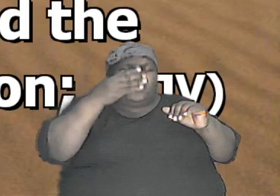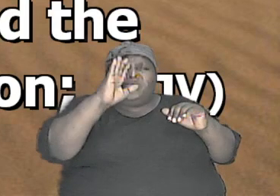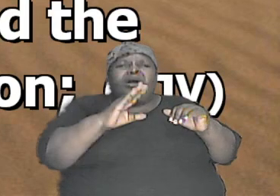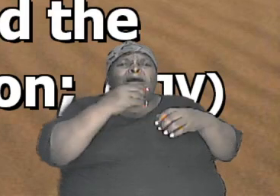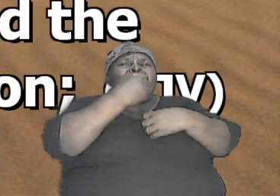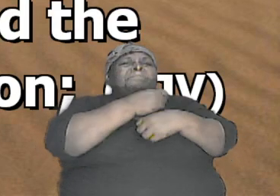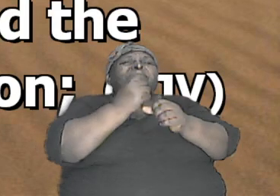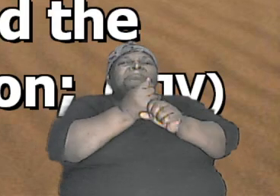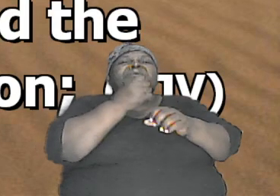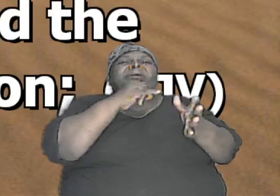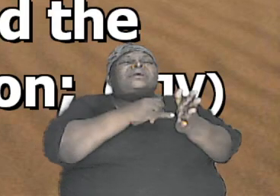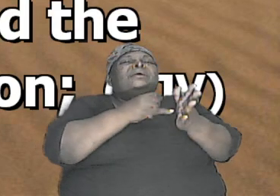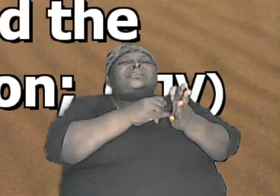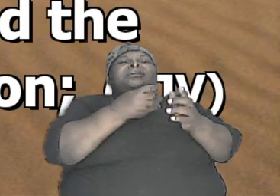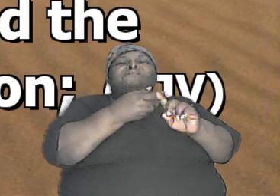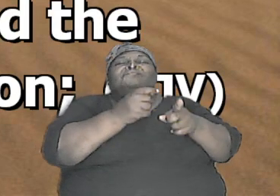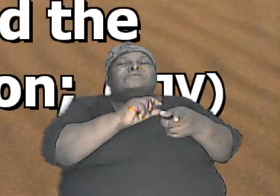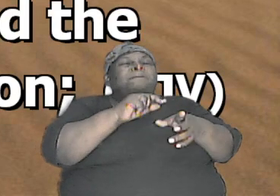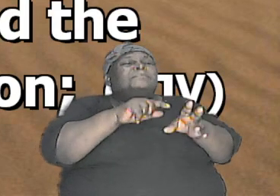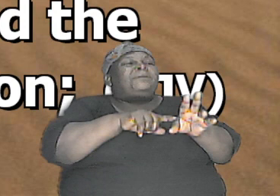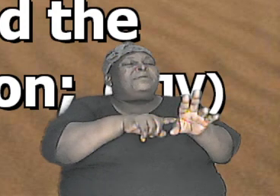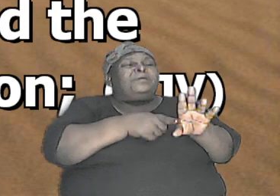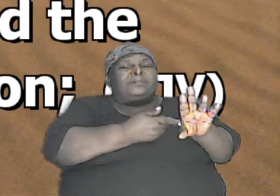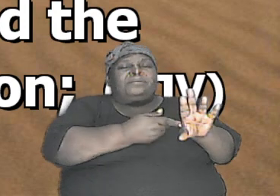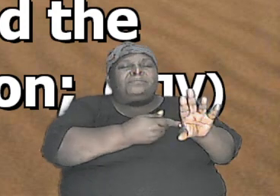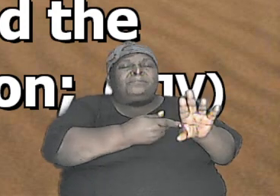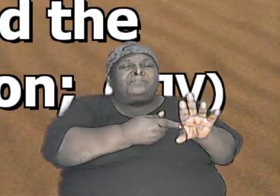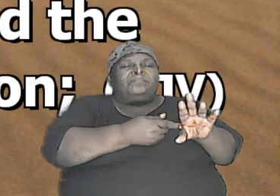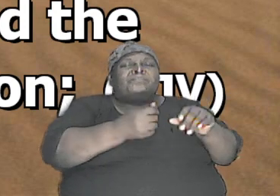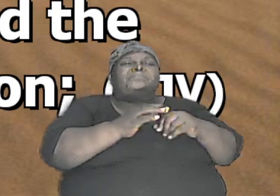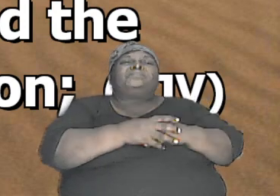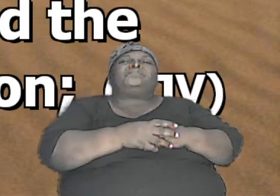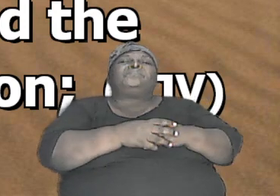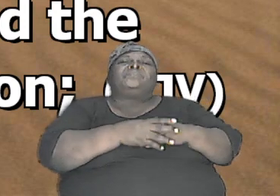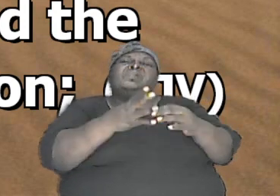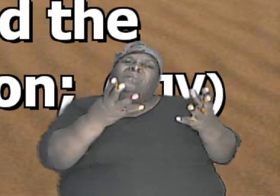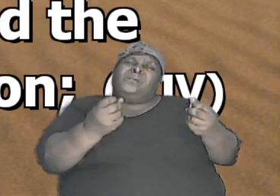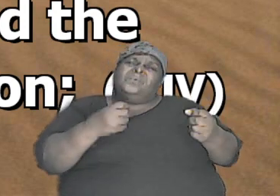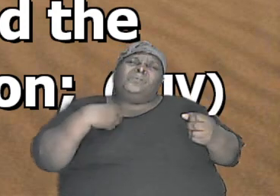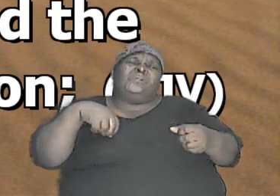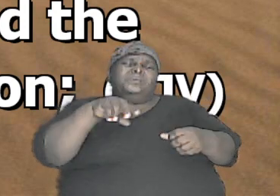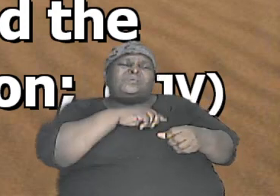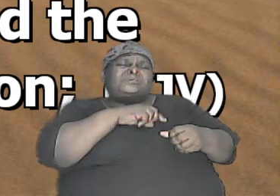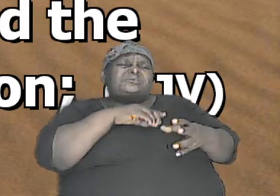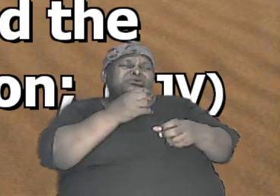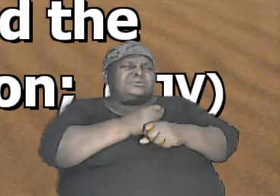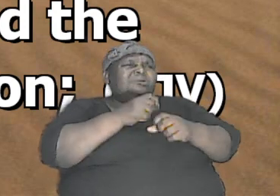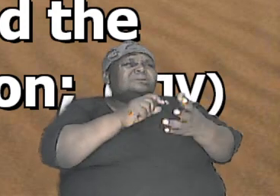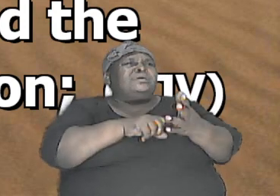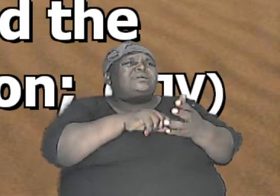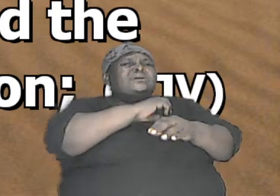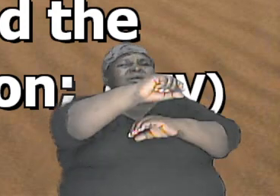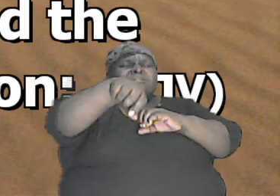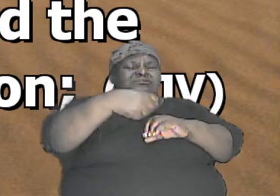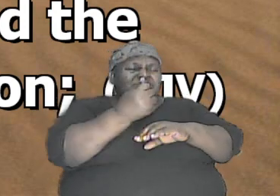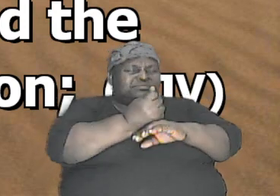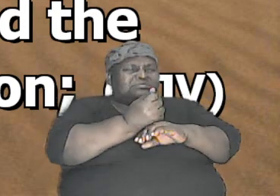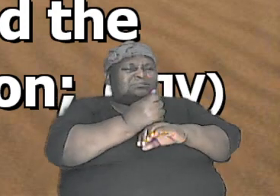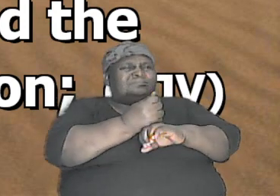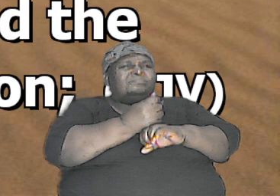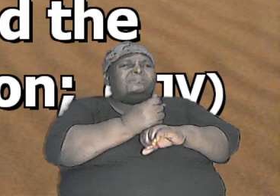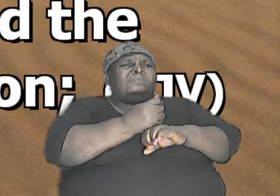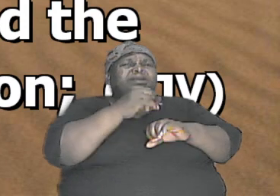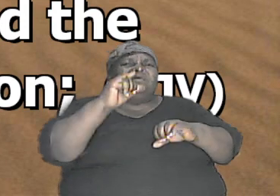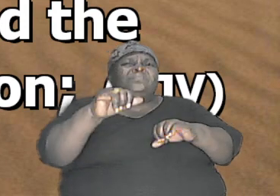set the thing from the very beginning so I wanted to just take the time out to establish that fact because